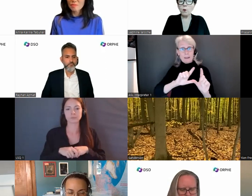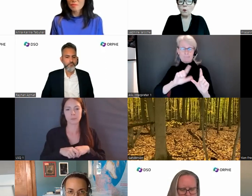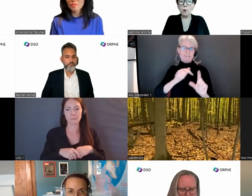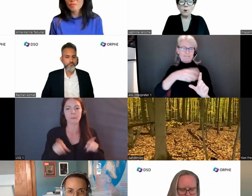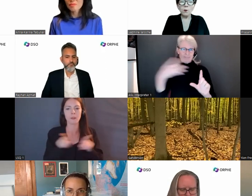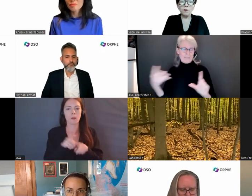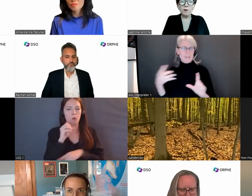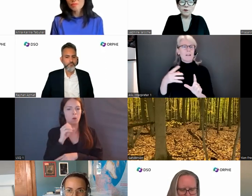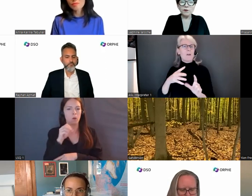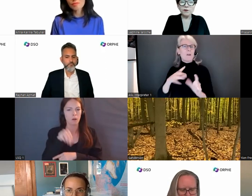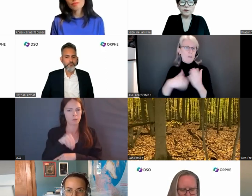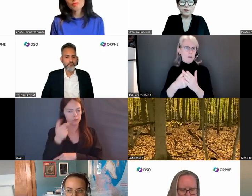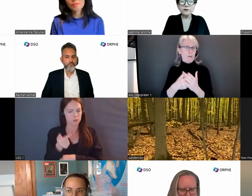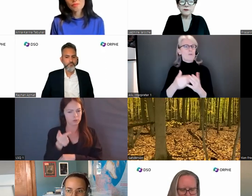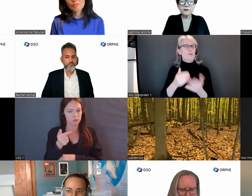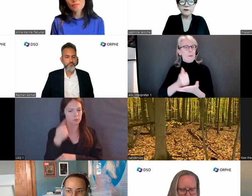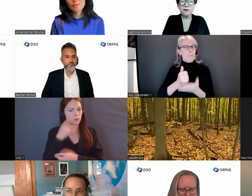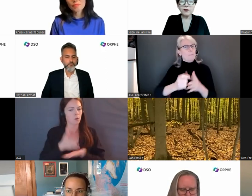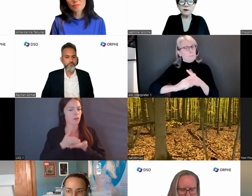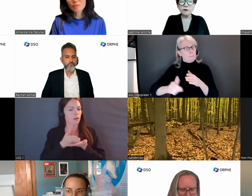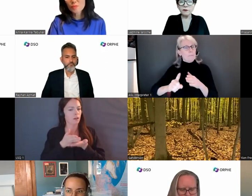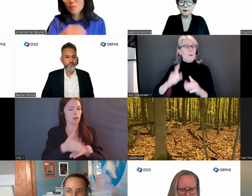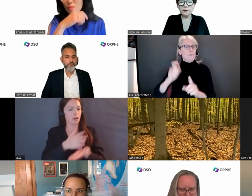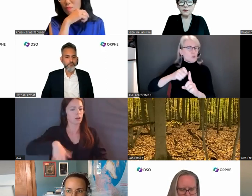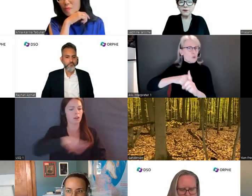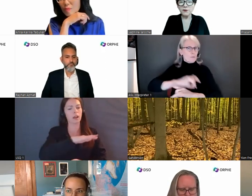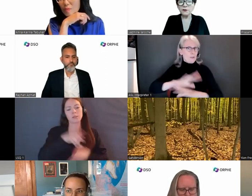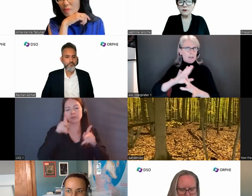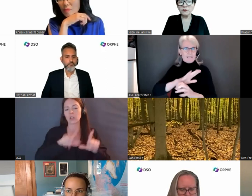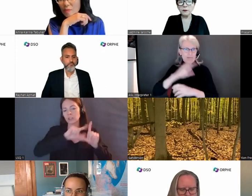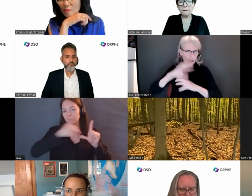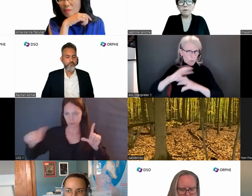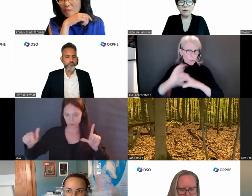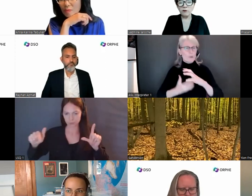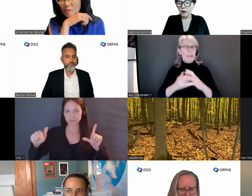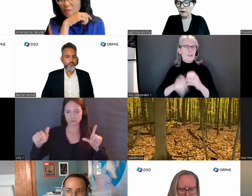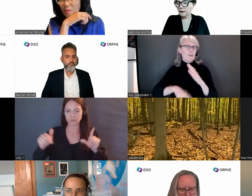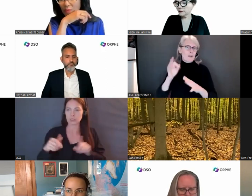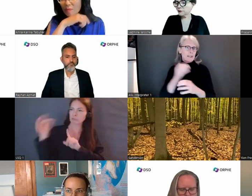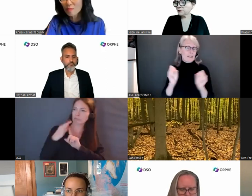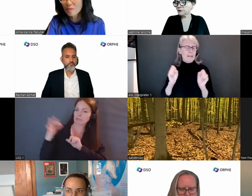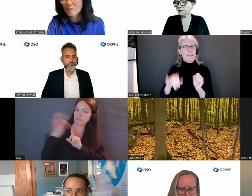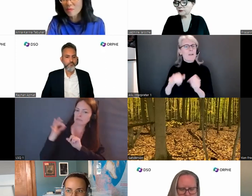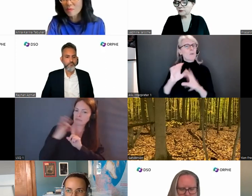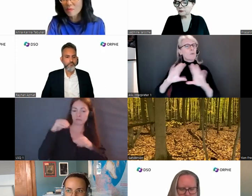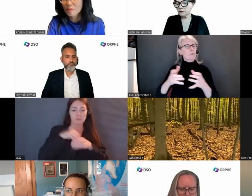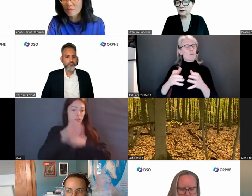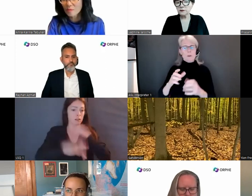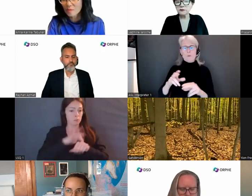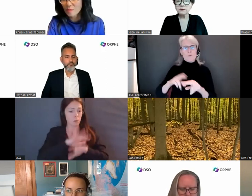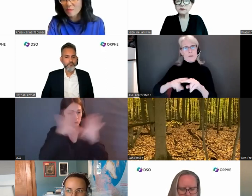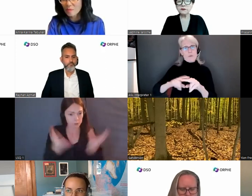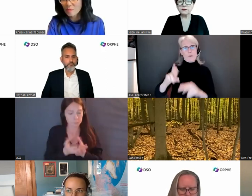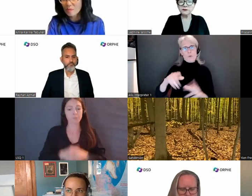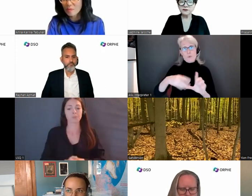escape persecution and violence from around the world and find safety. I was with Rainbow Railroad for four years. Prior to